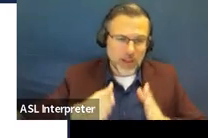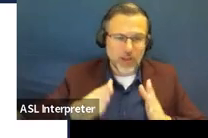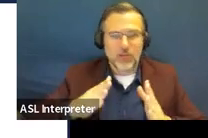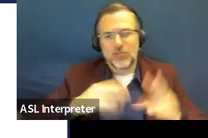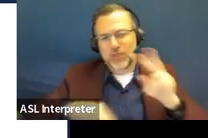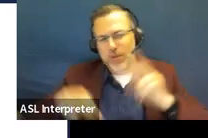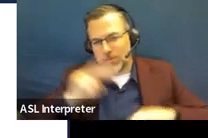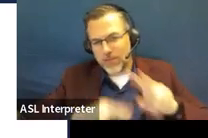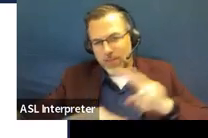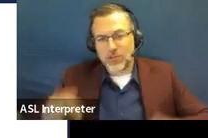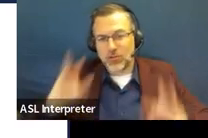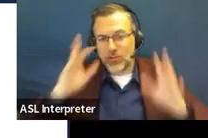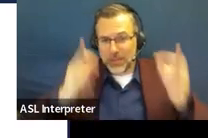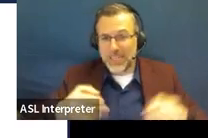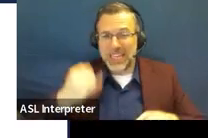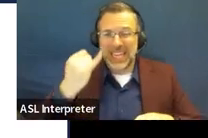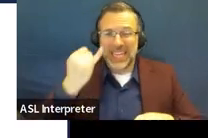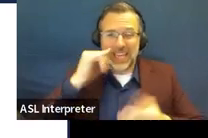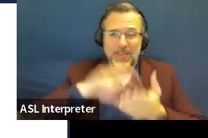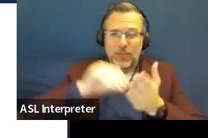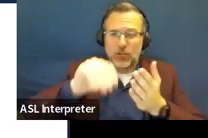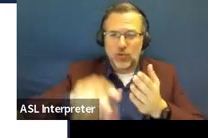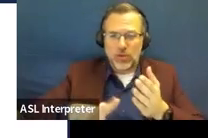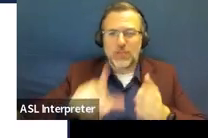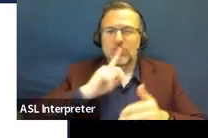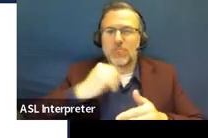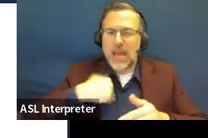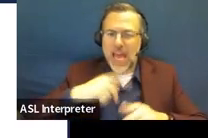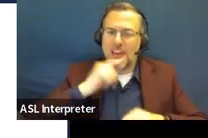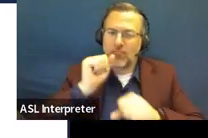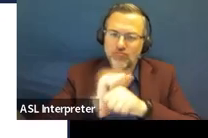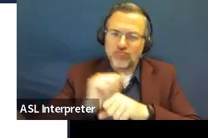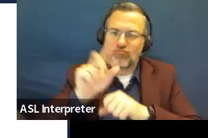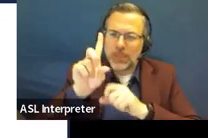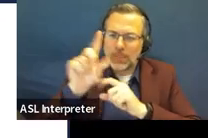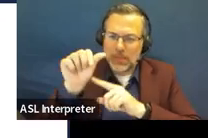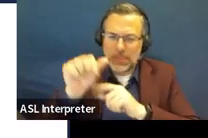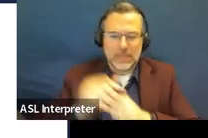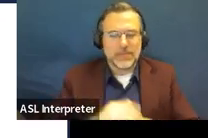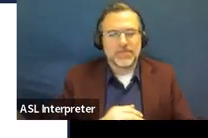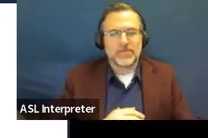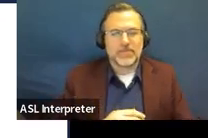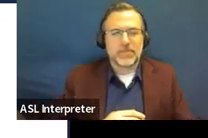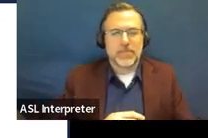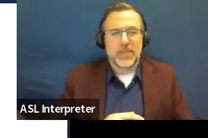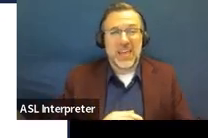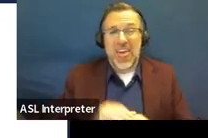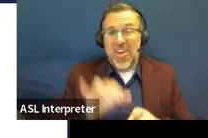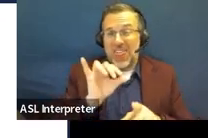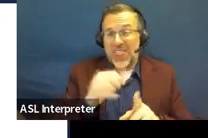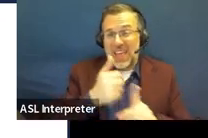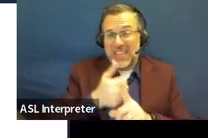needed to determine whether a child is a child with a disability. And that is a child